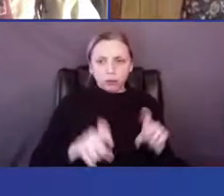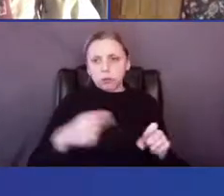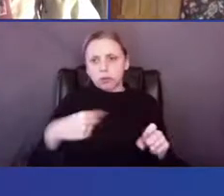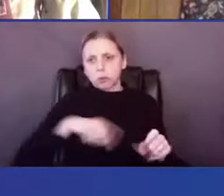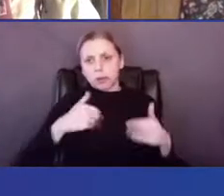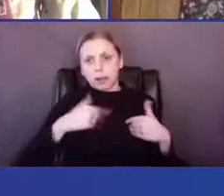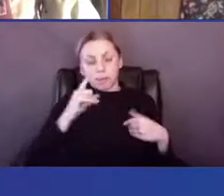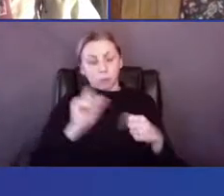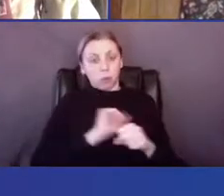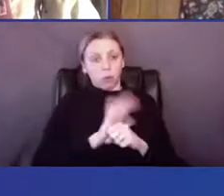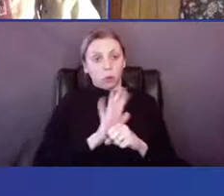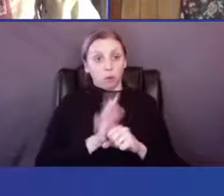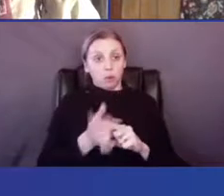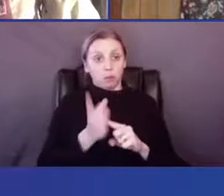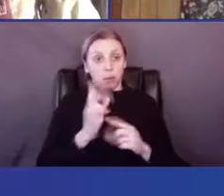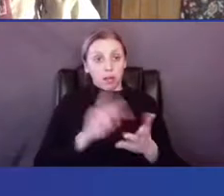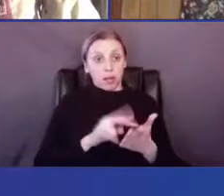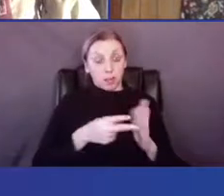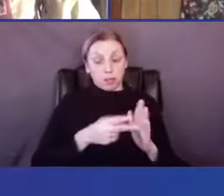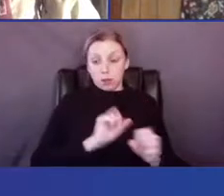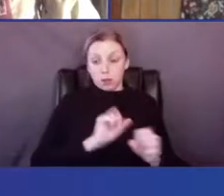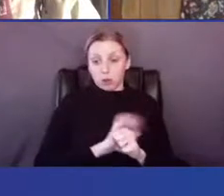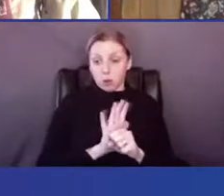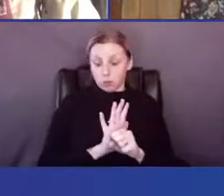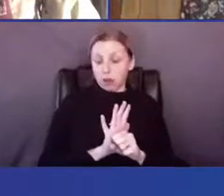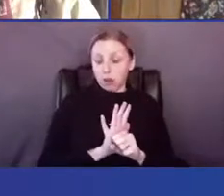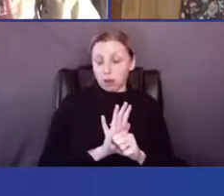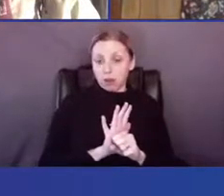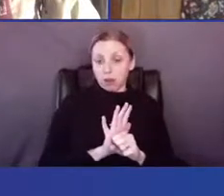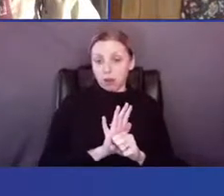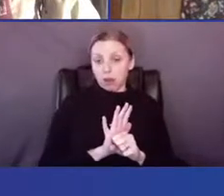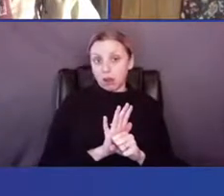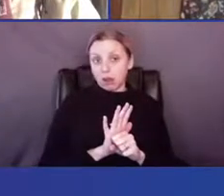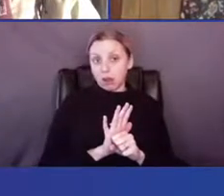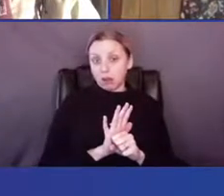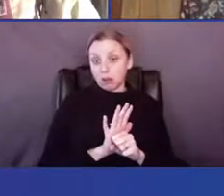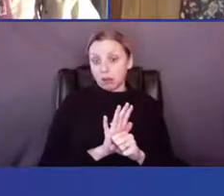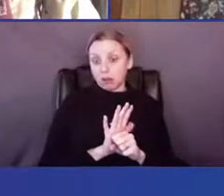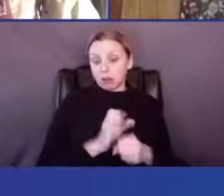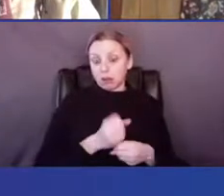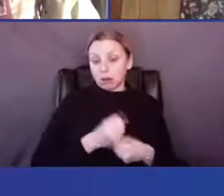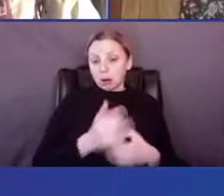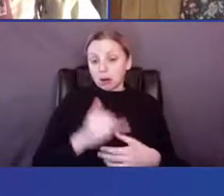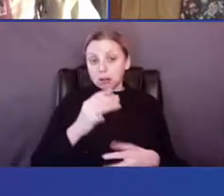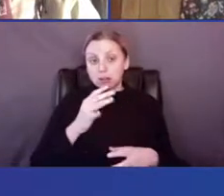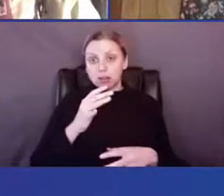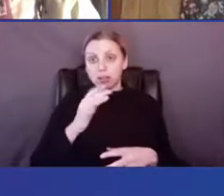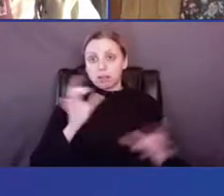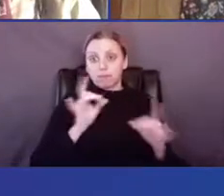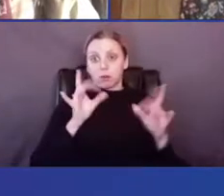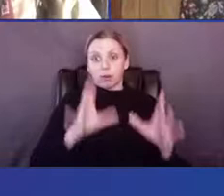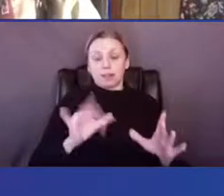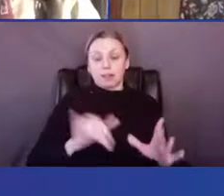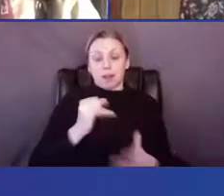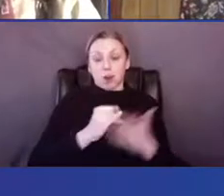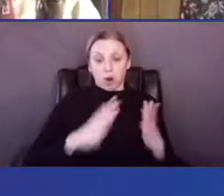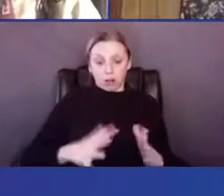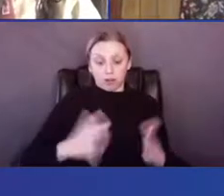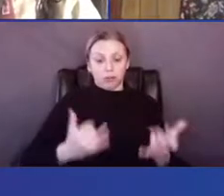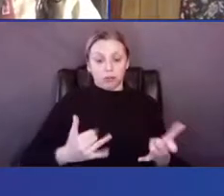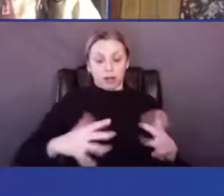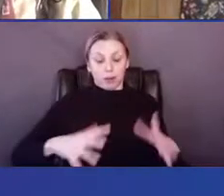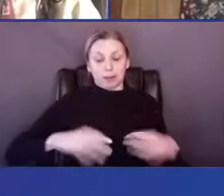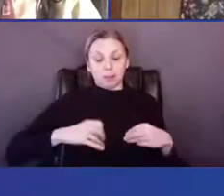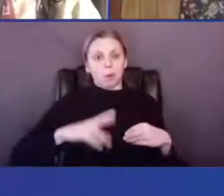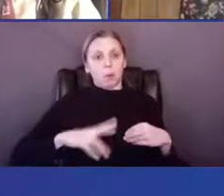COVID moment, whether COVID created the crises that artists are inheriting or whether COVID is just